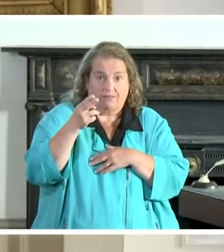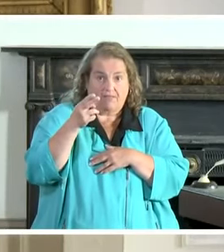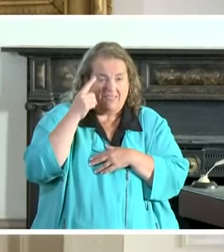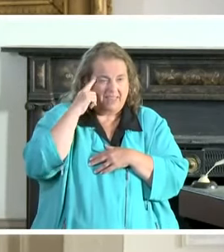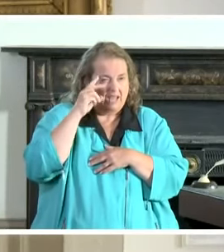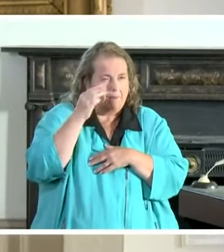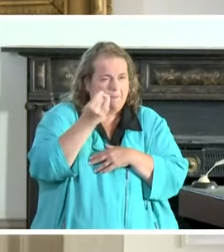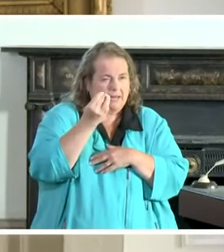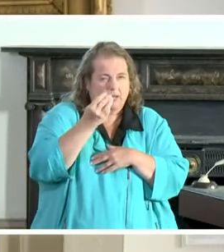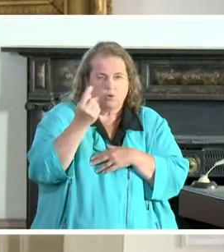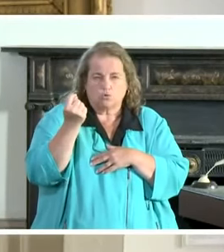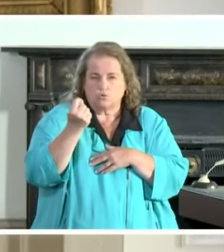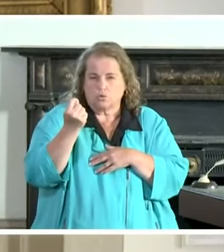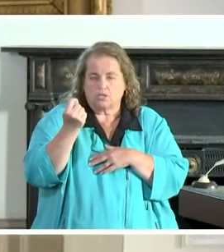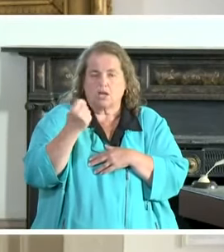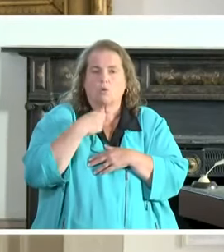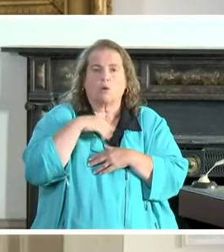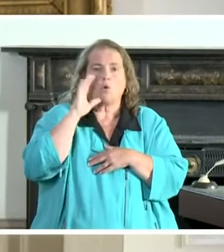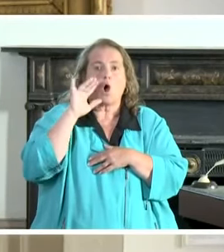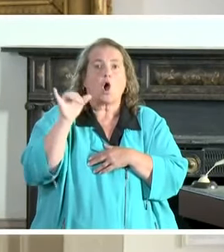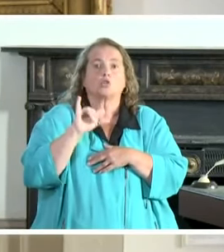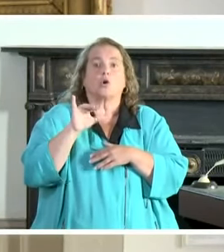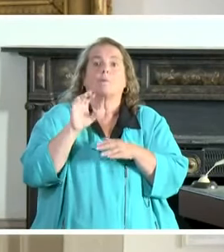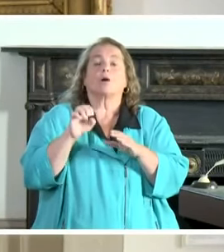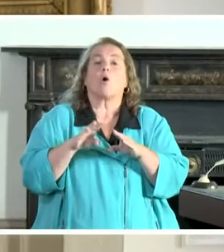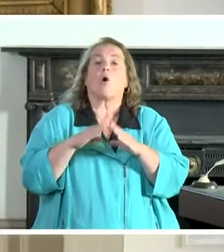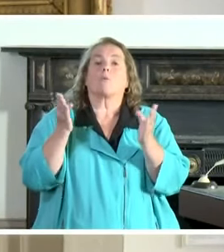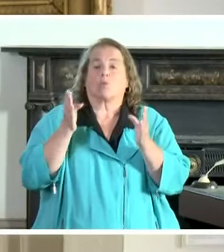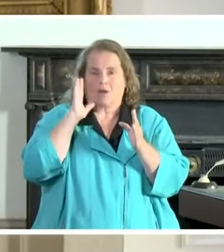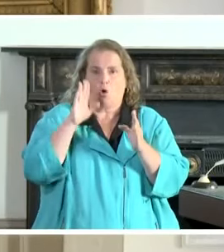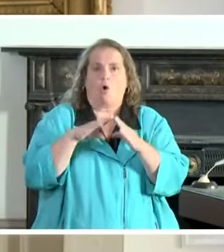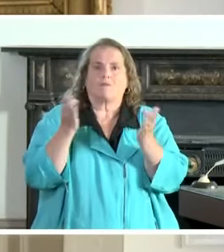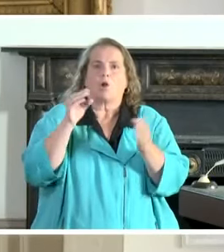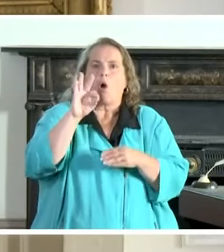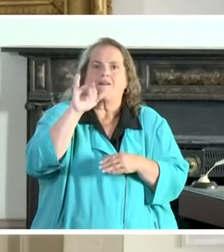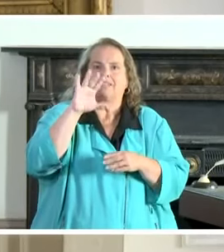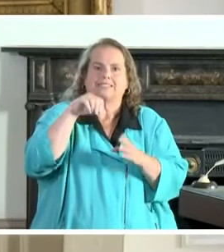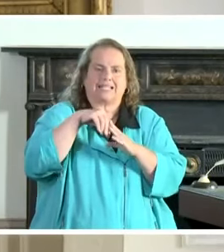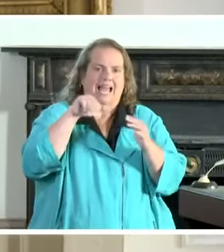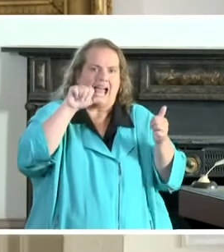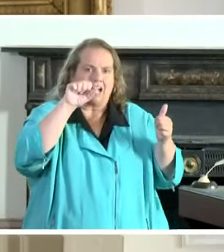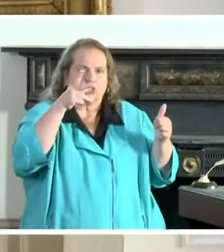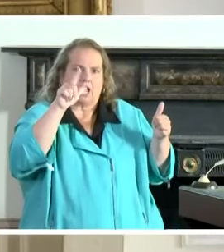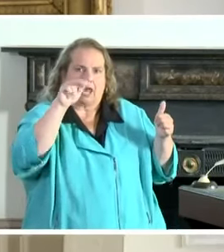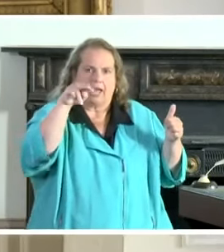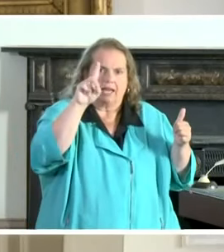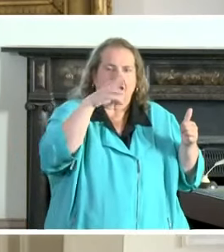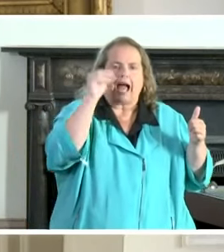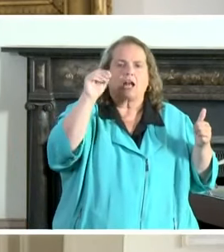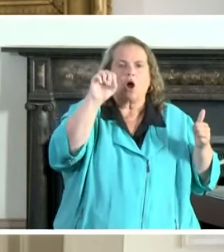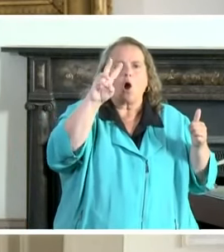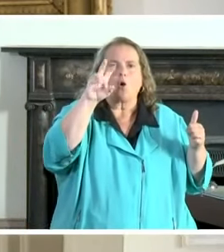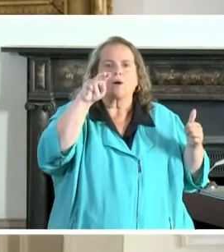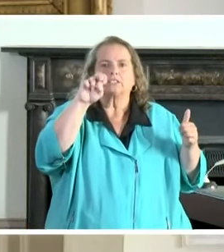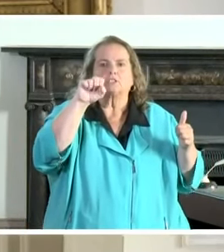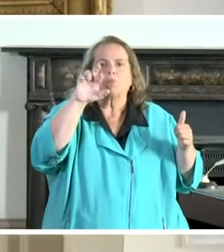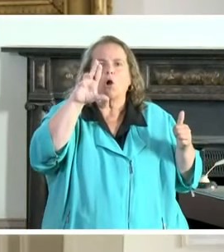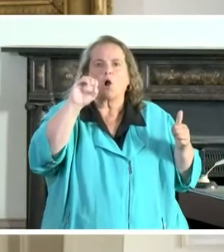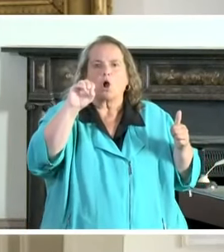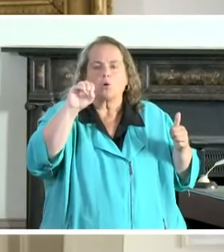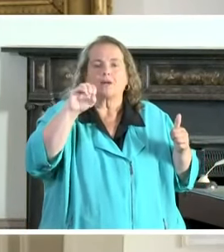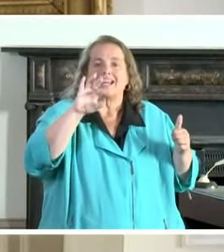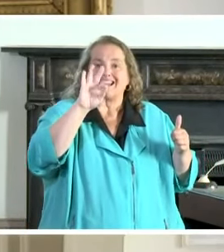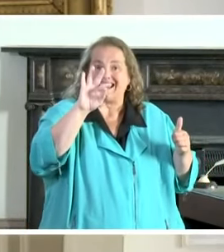I believe, Monday and Tuesday. We are also going to be open an office in Ashland and in Owensboro. They're going to run from